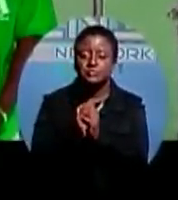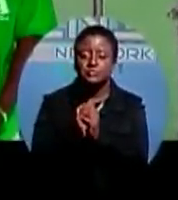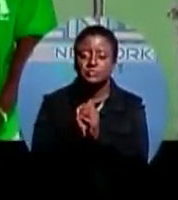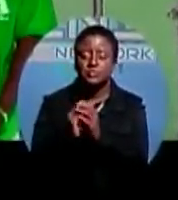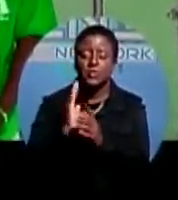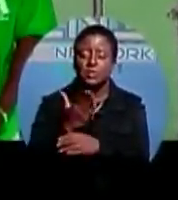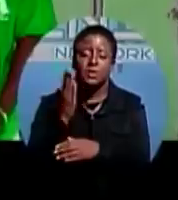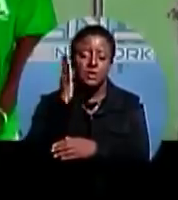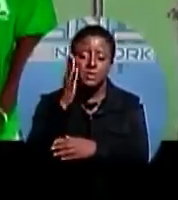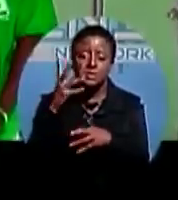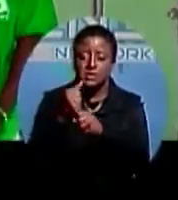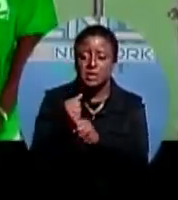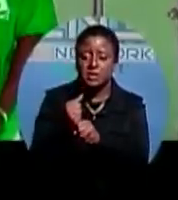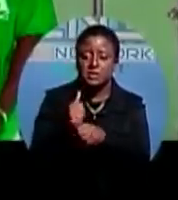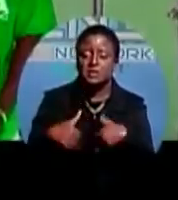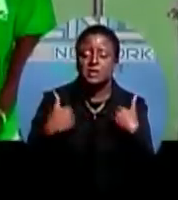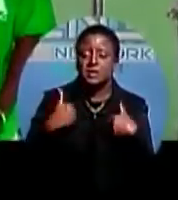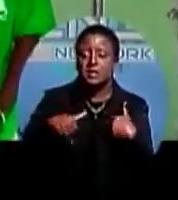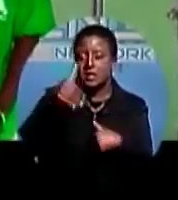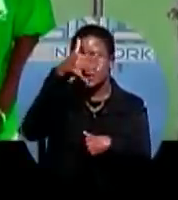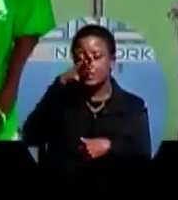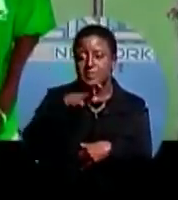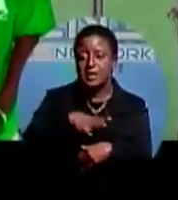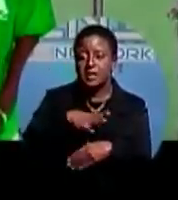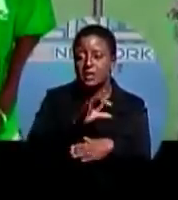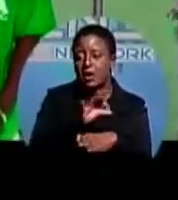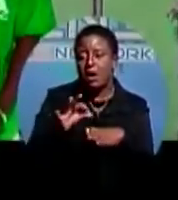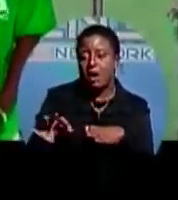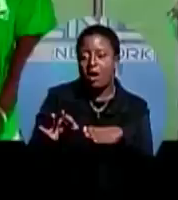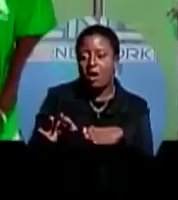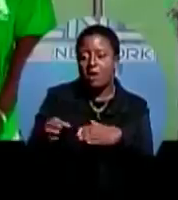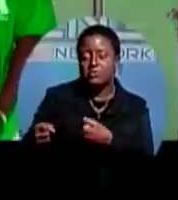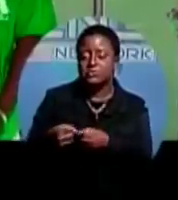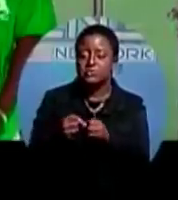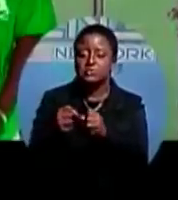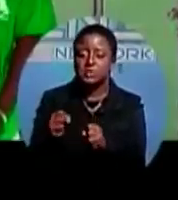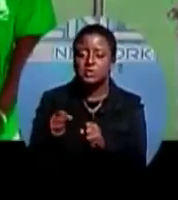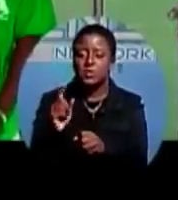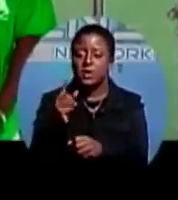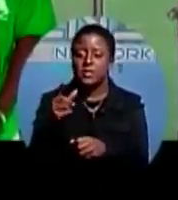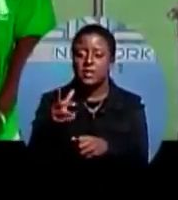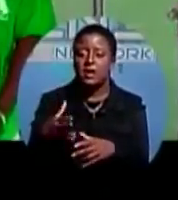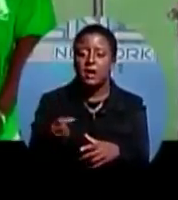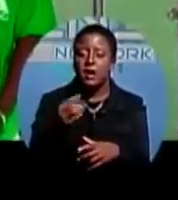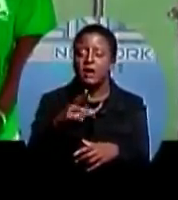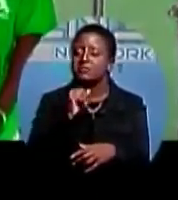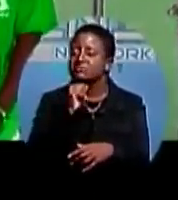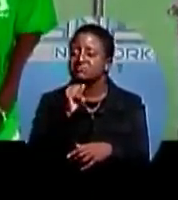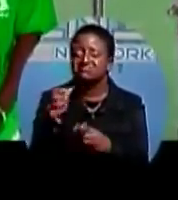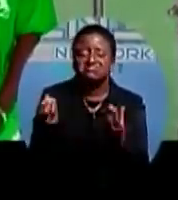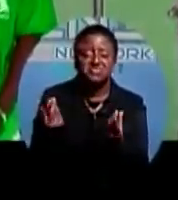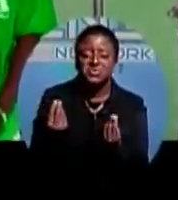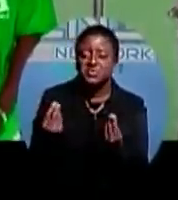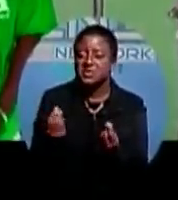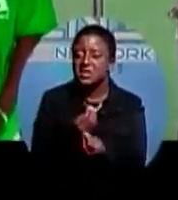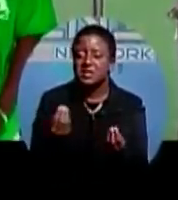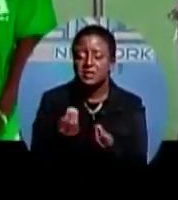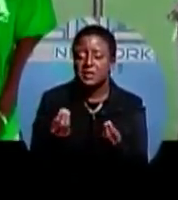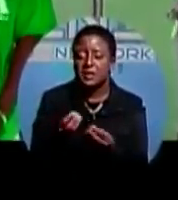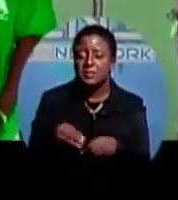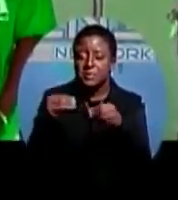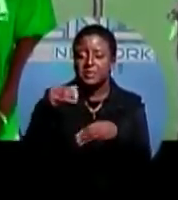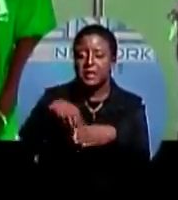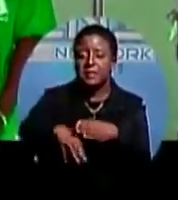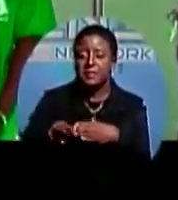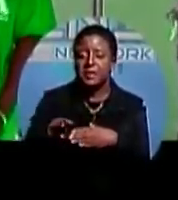We will take these young men off the blocks where they are very much idle and put them in